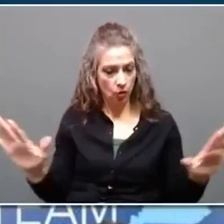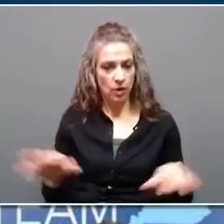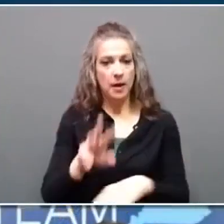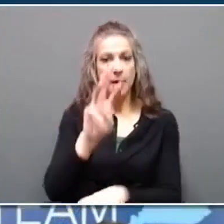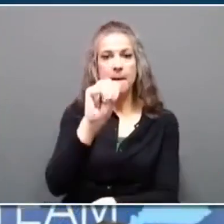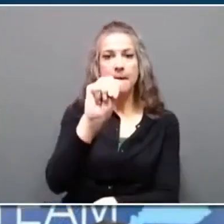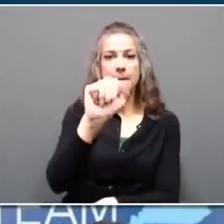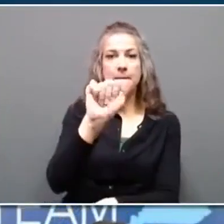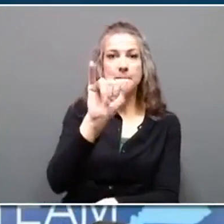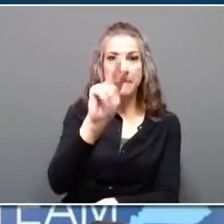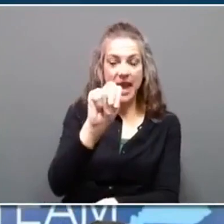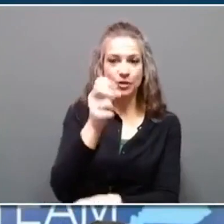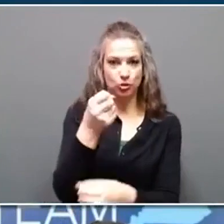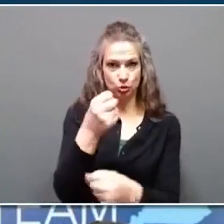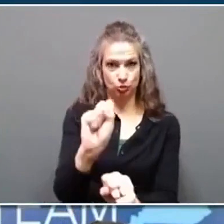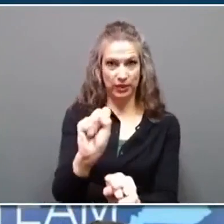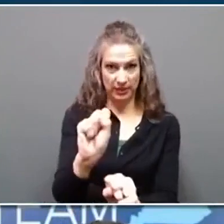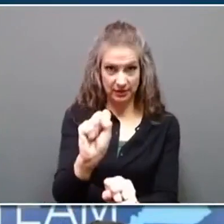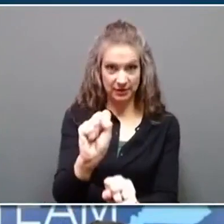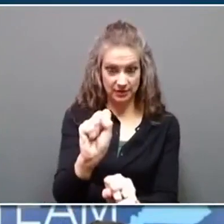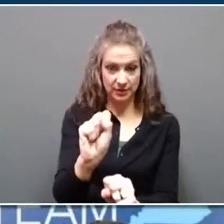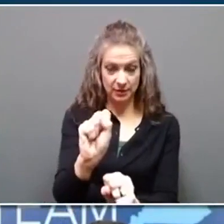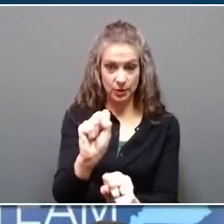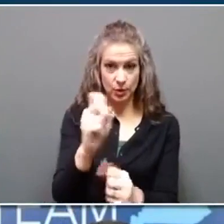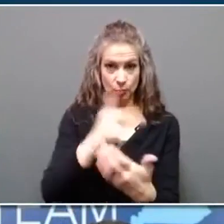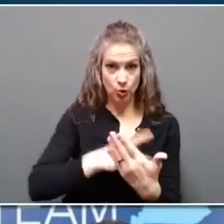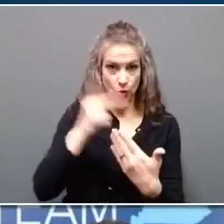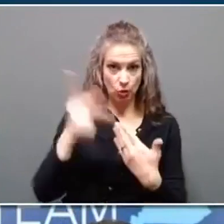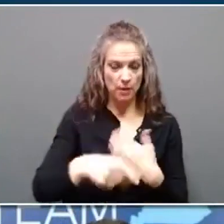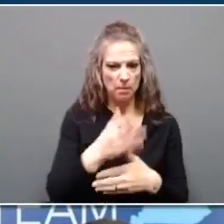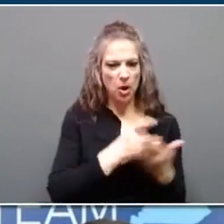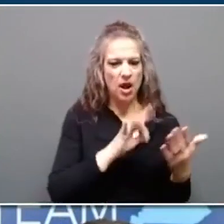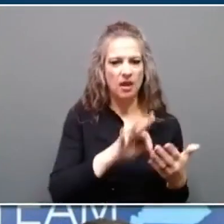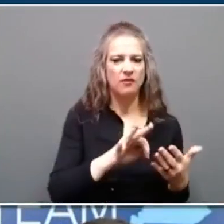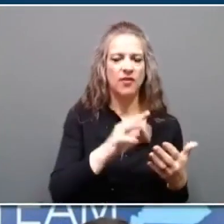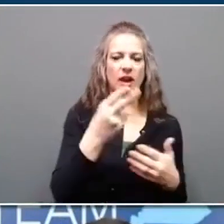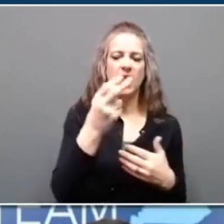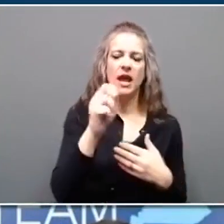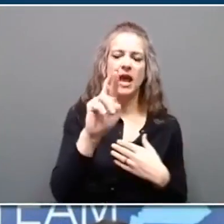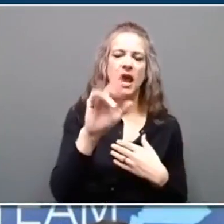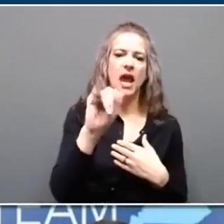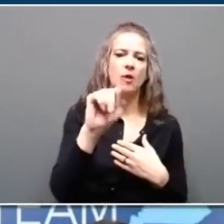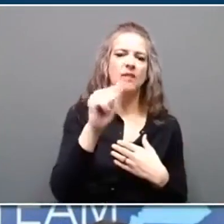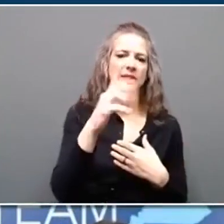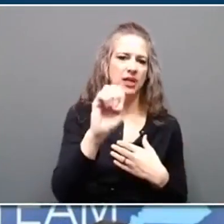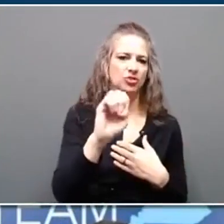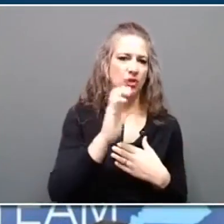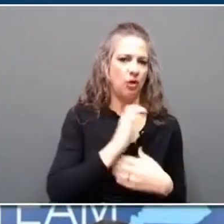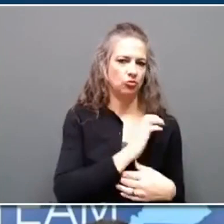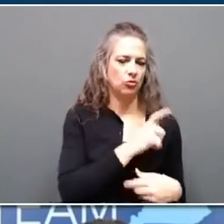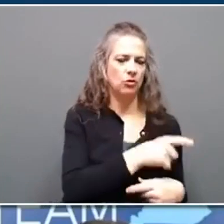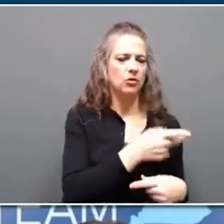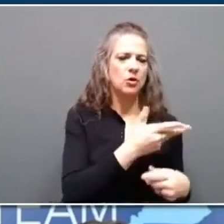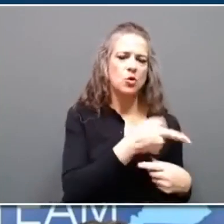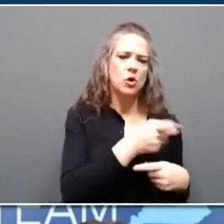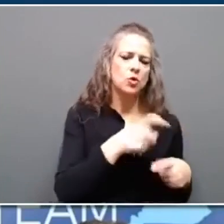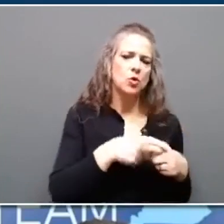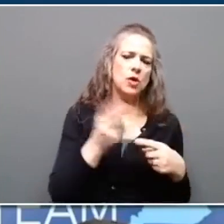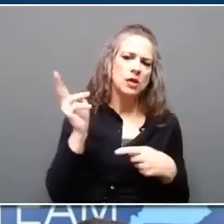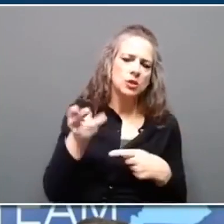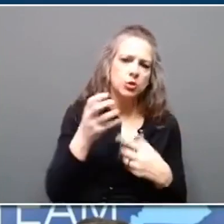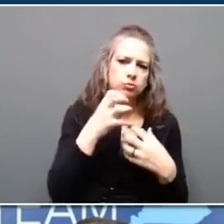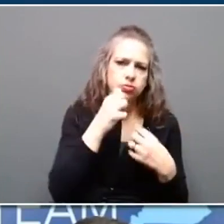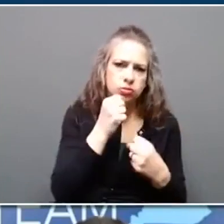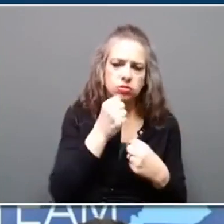which is a part of the Kentucky Heritage Council, exists to support communities through economic investment, historic preservation, and the